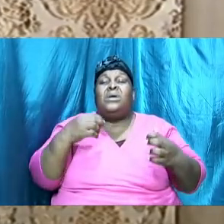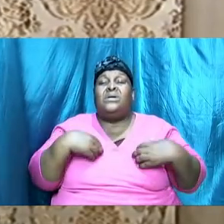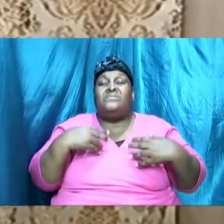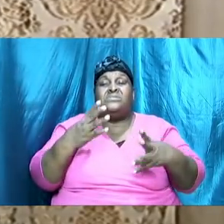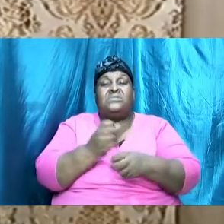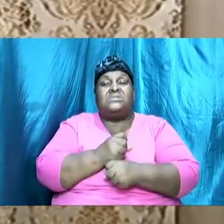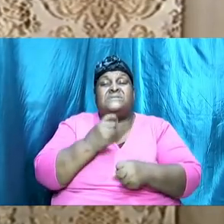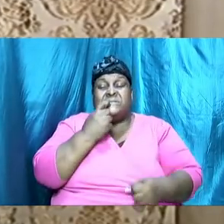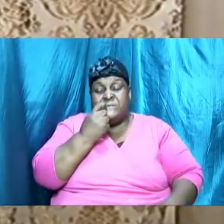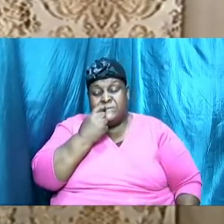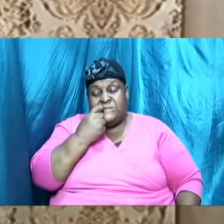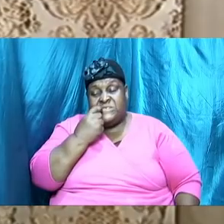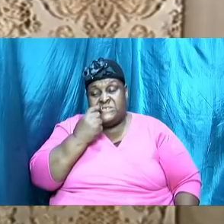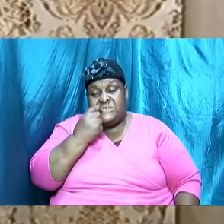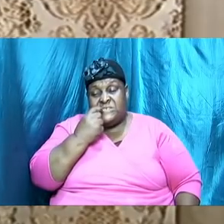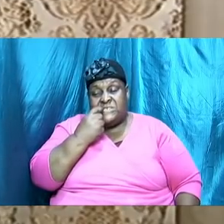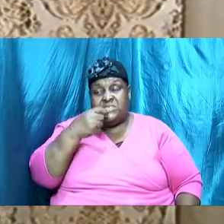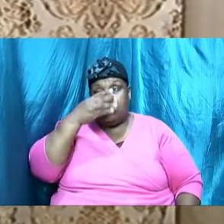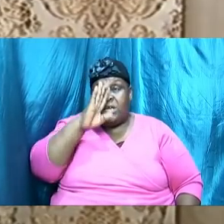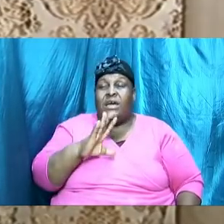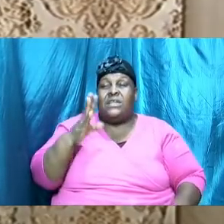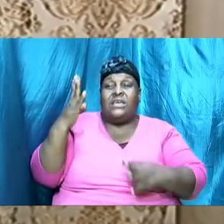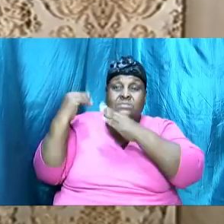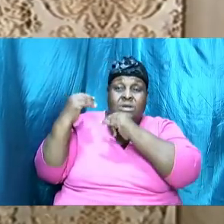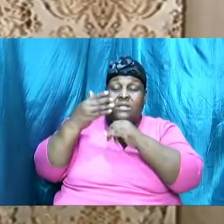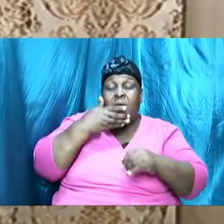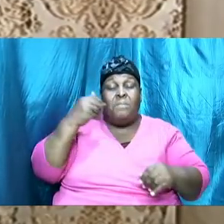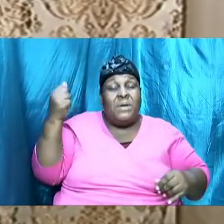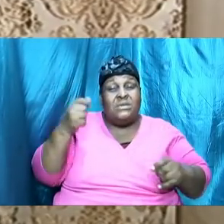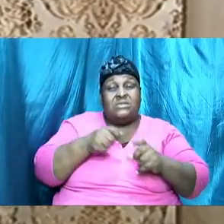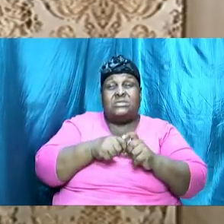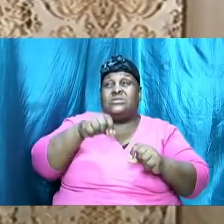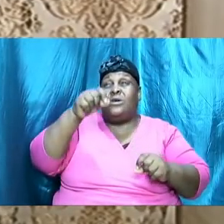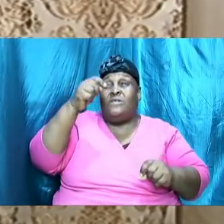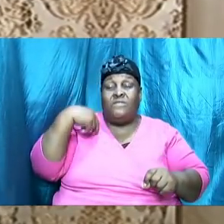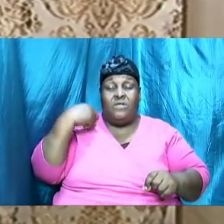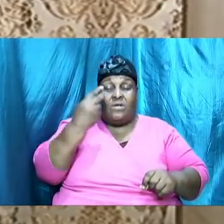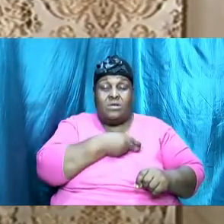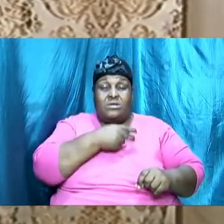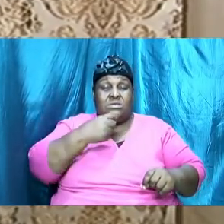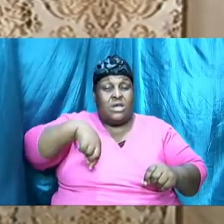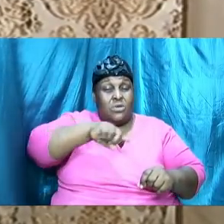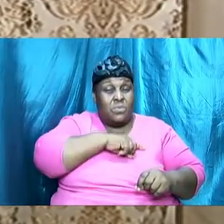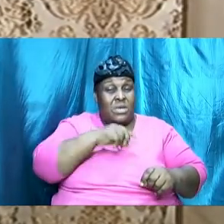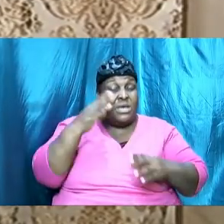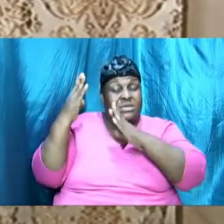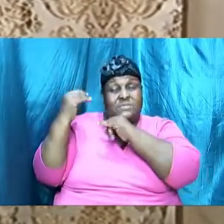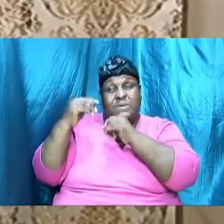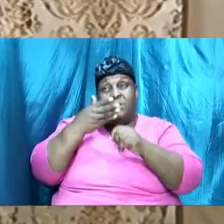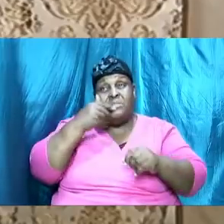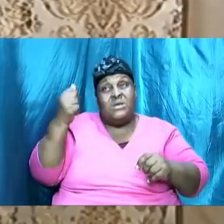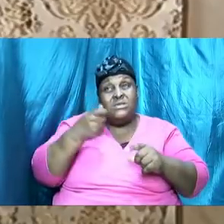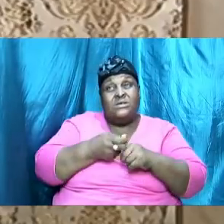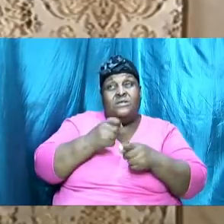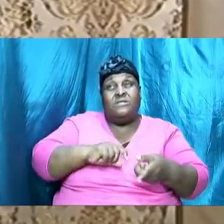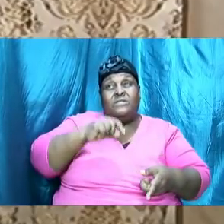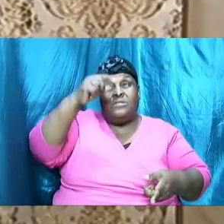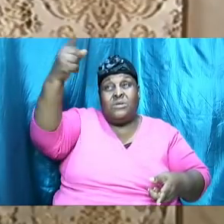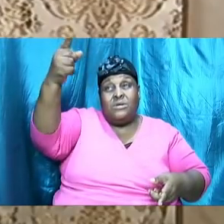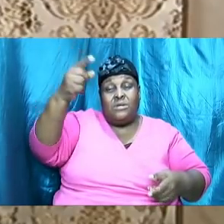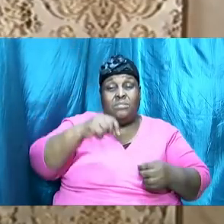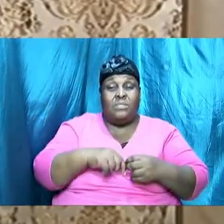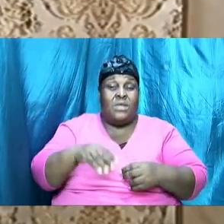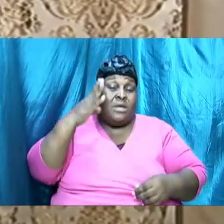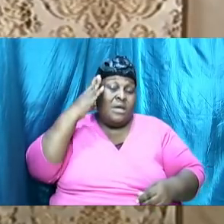he expects the best of us and we expect the best from him and so the Bible tells us that the